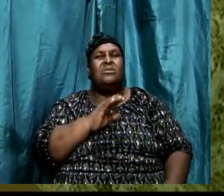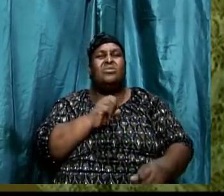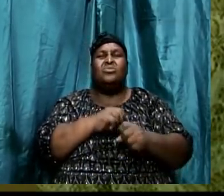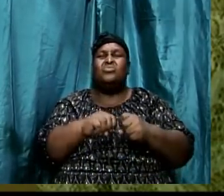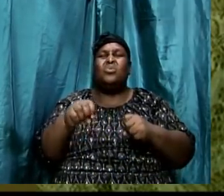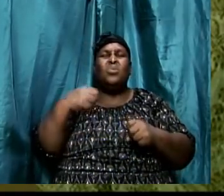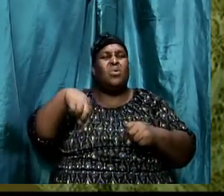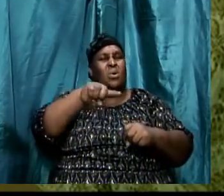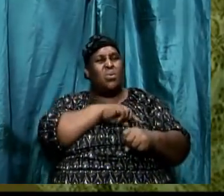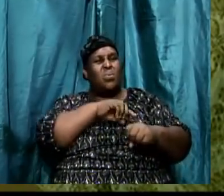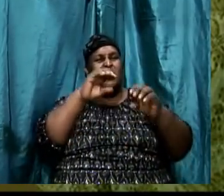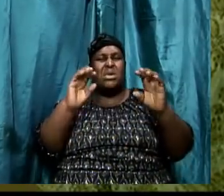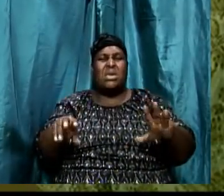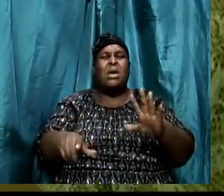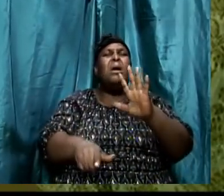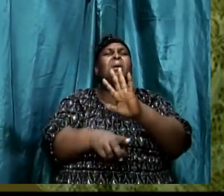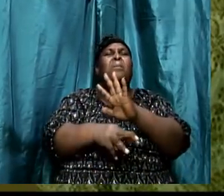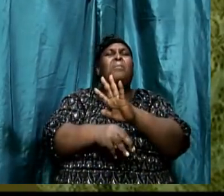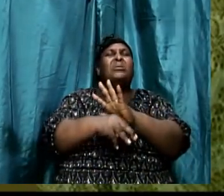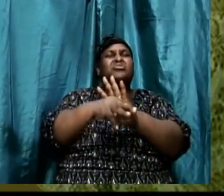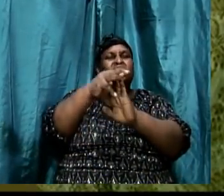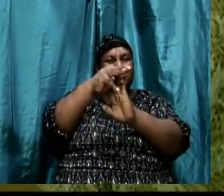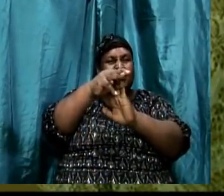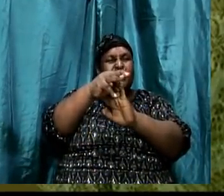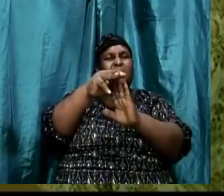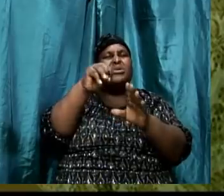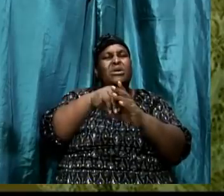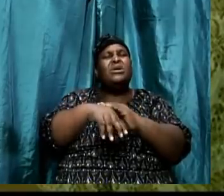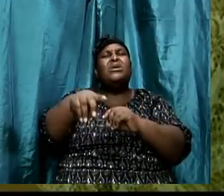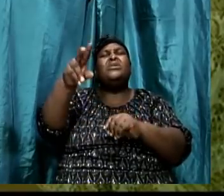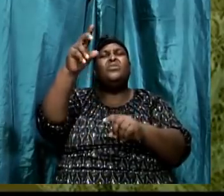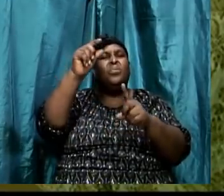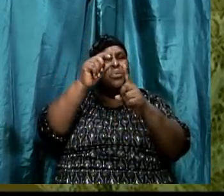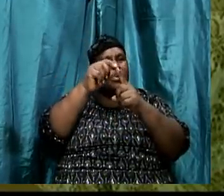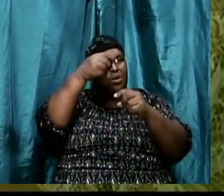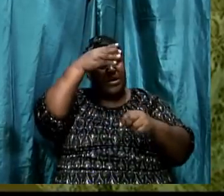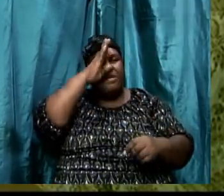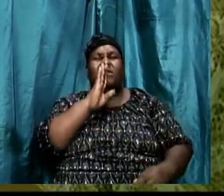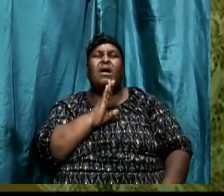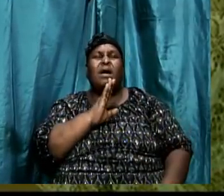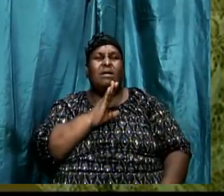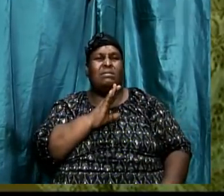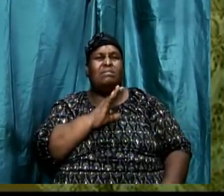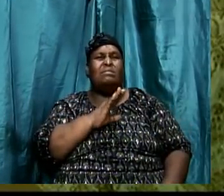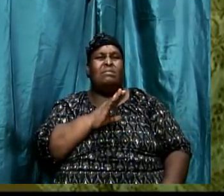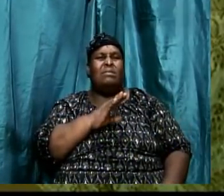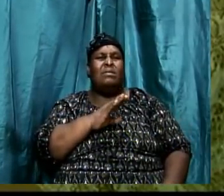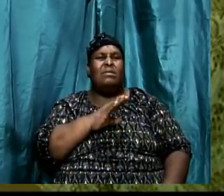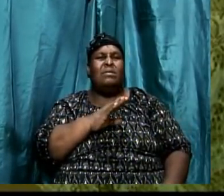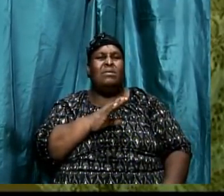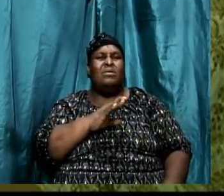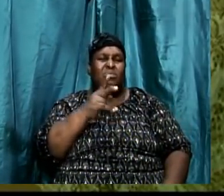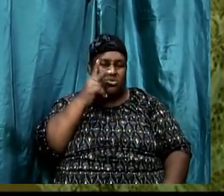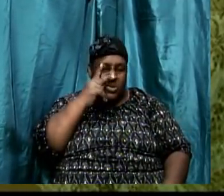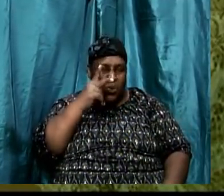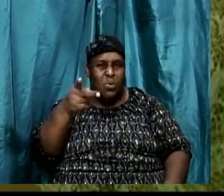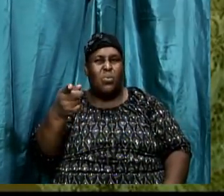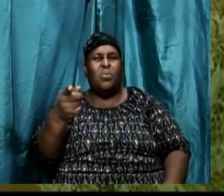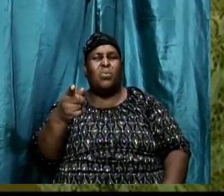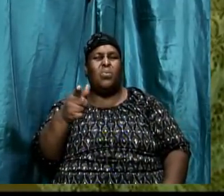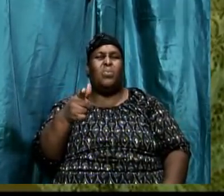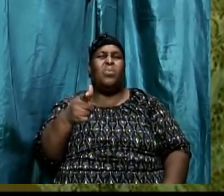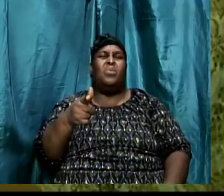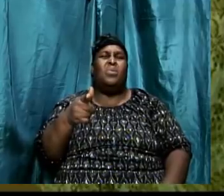Amen. That we can grow in the word. I would say it's systematic because it takes into consideration that we must look at what the scripture is saying, what we call